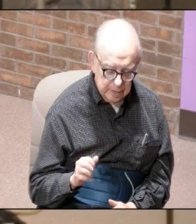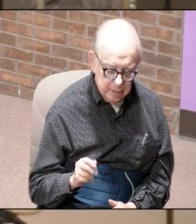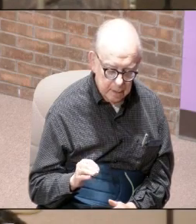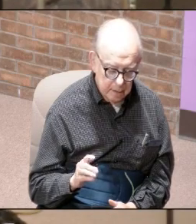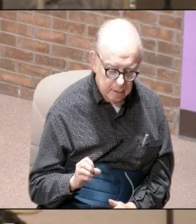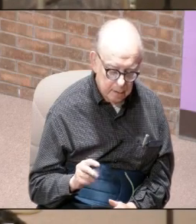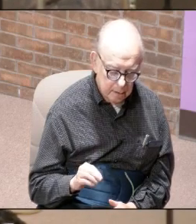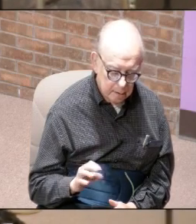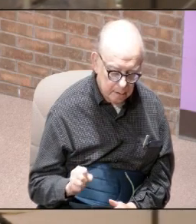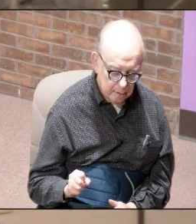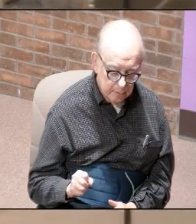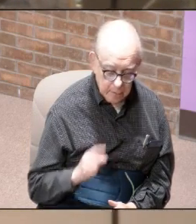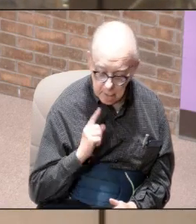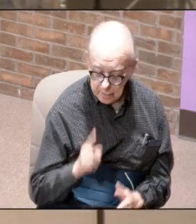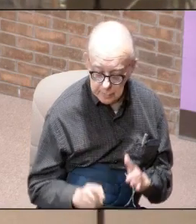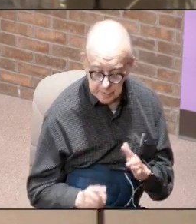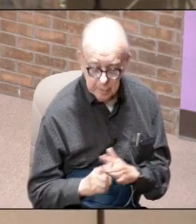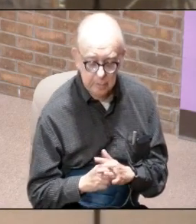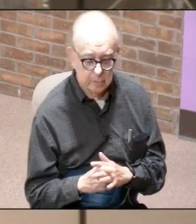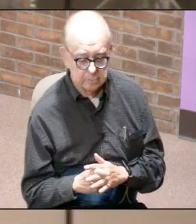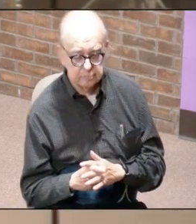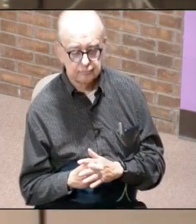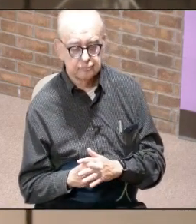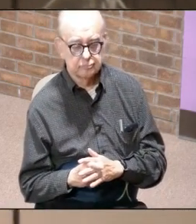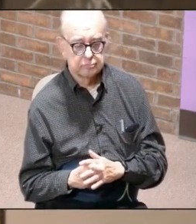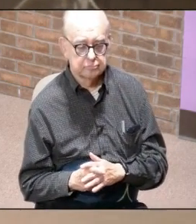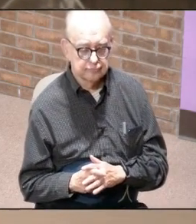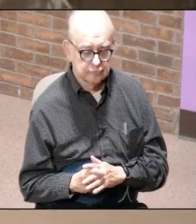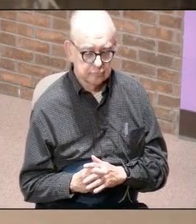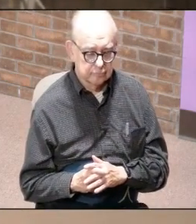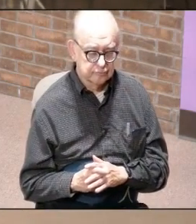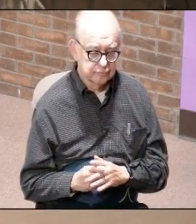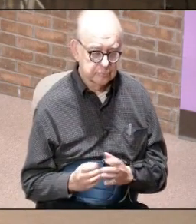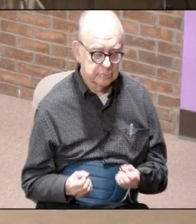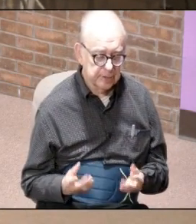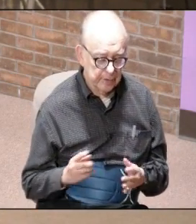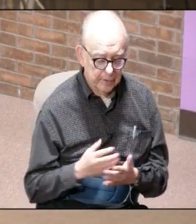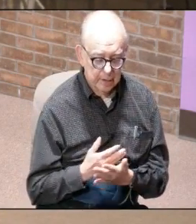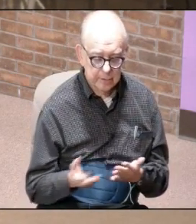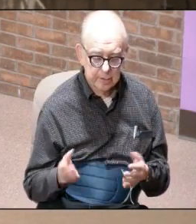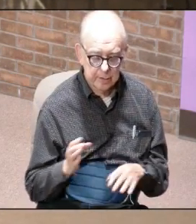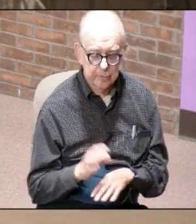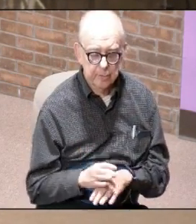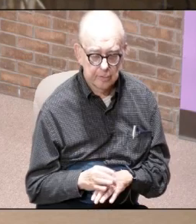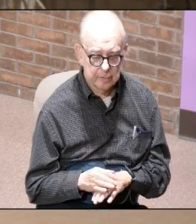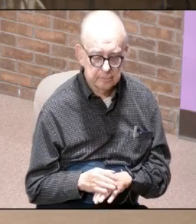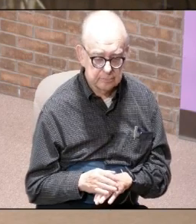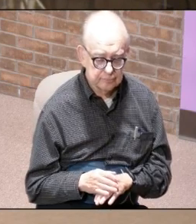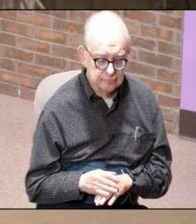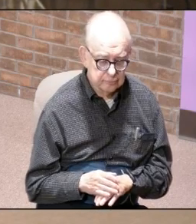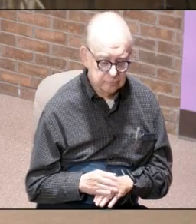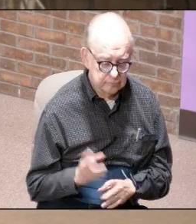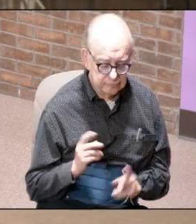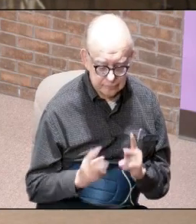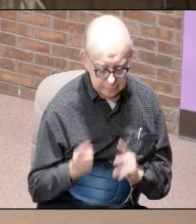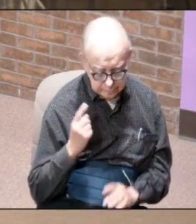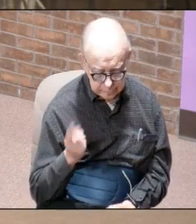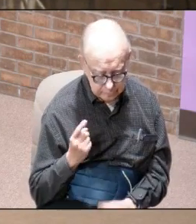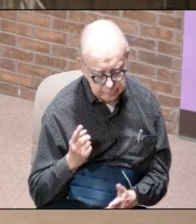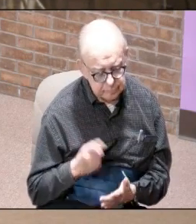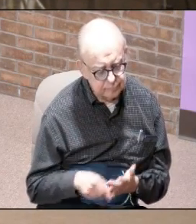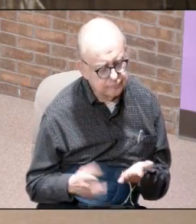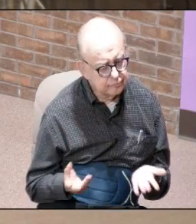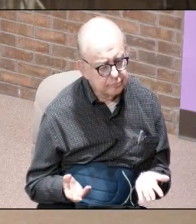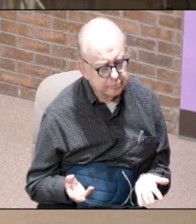has arisen a lot of things in the church and a lot of people think what are you